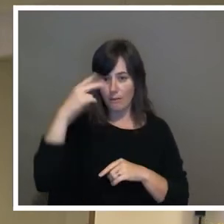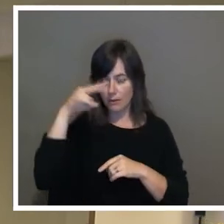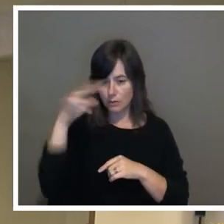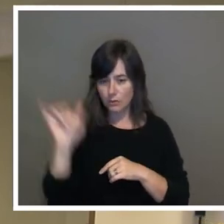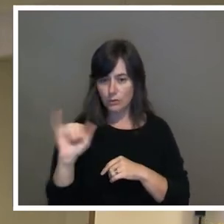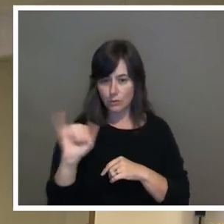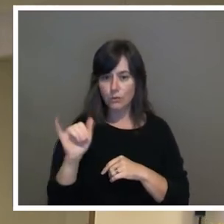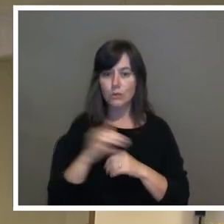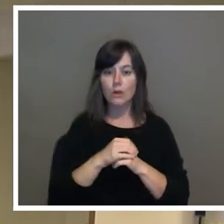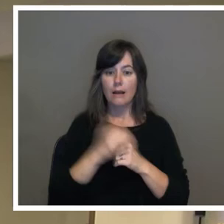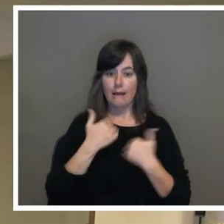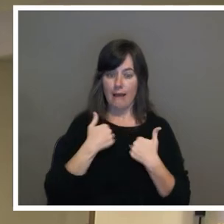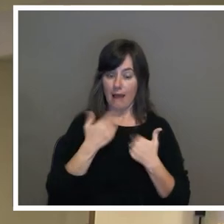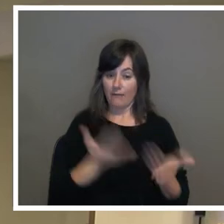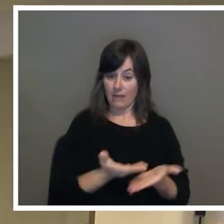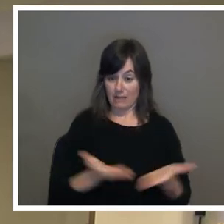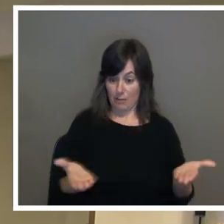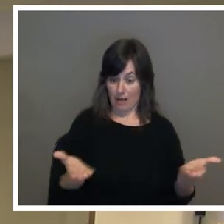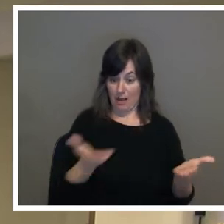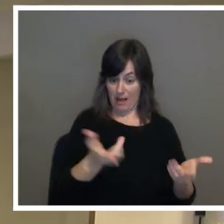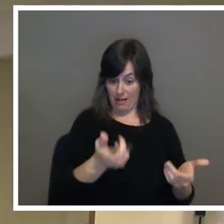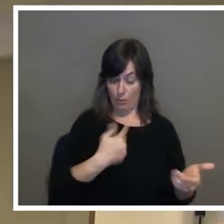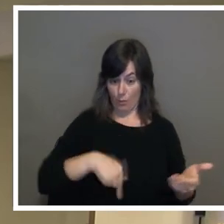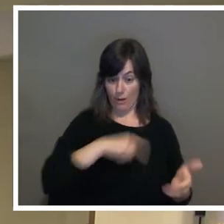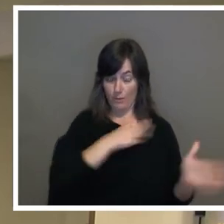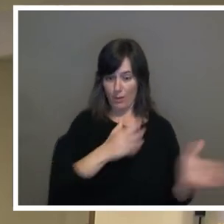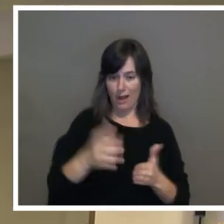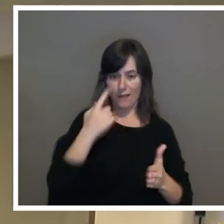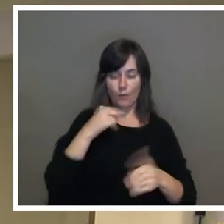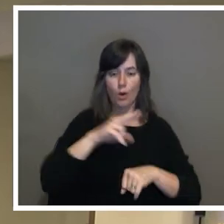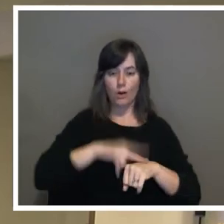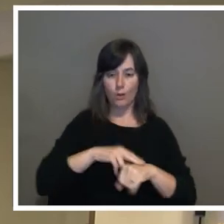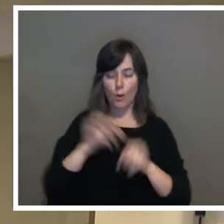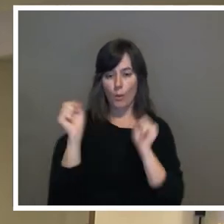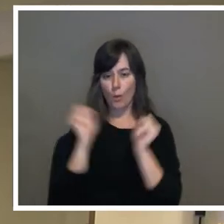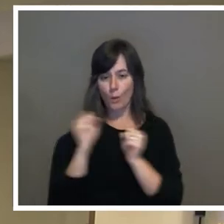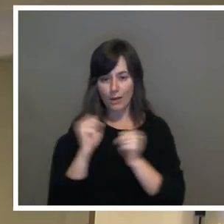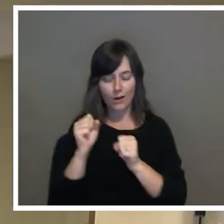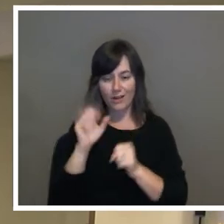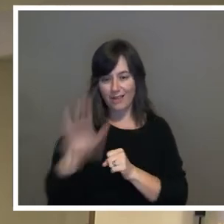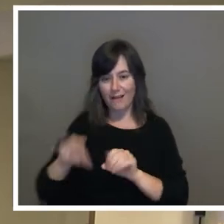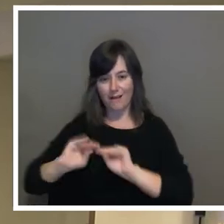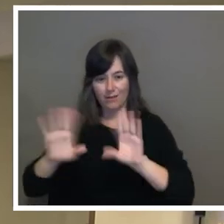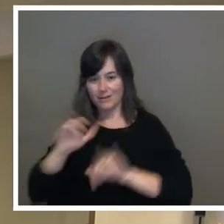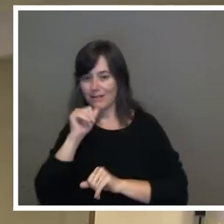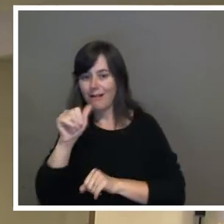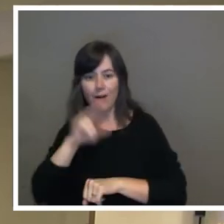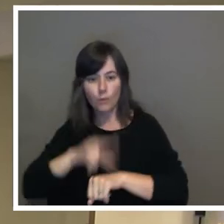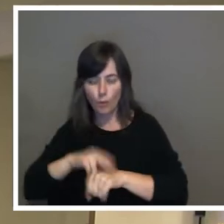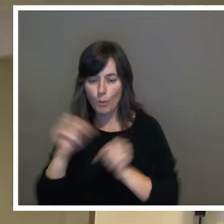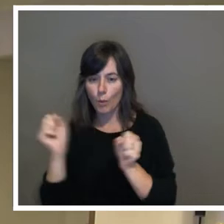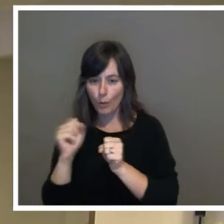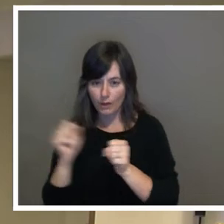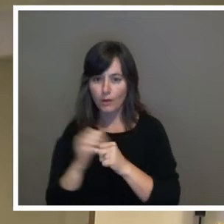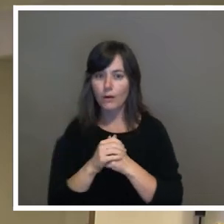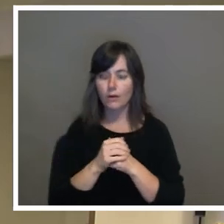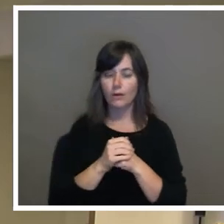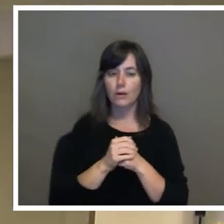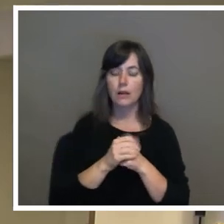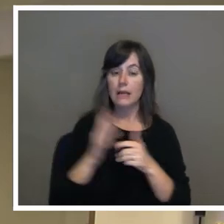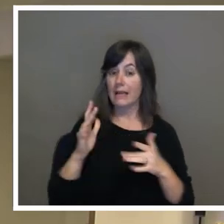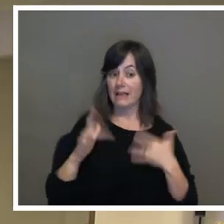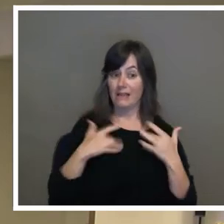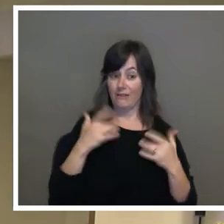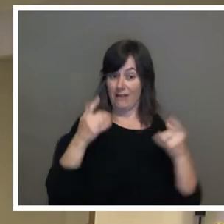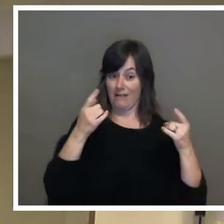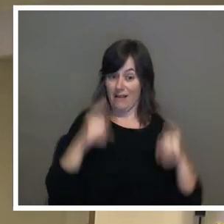the supply that we had planned for for a normal winter obviously it wasn't a normal winter it was you know the event in terms of the